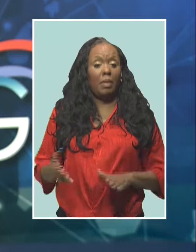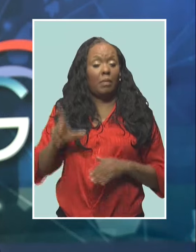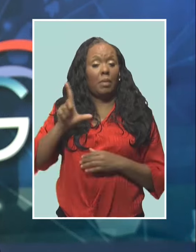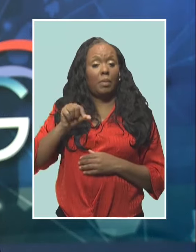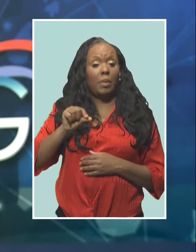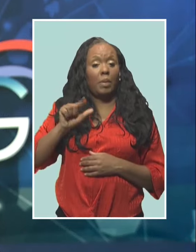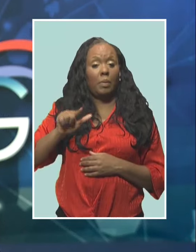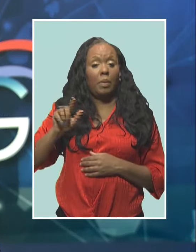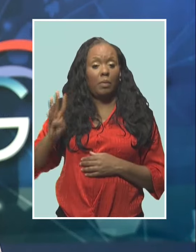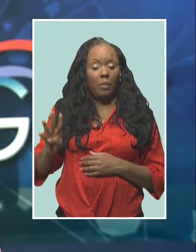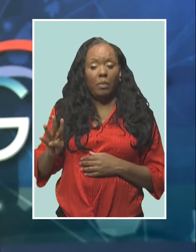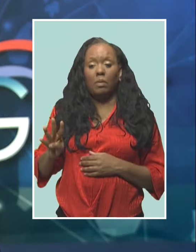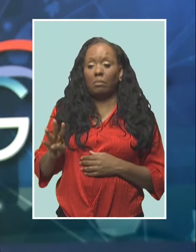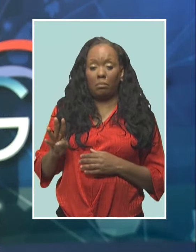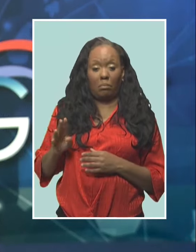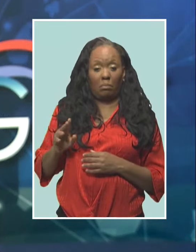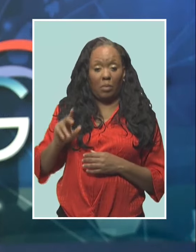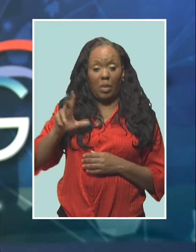to 30.